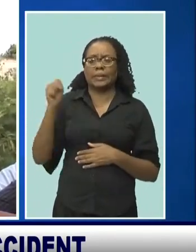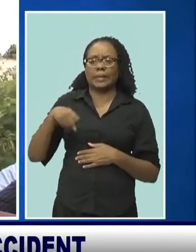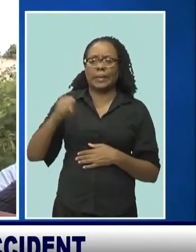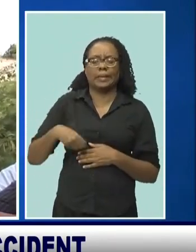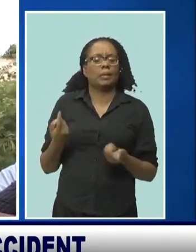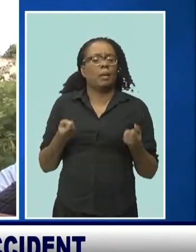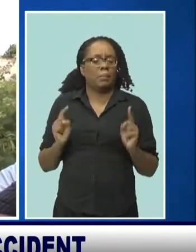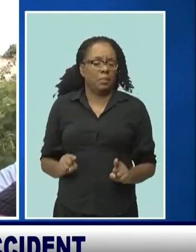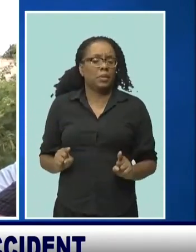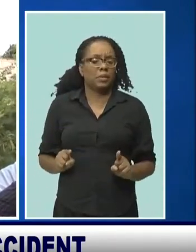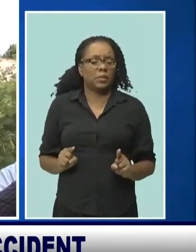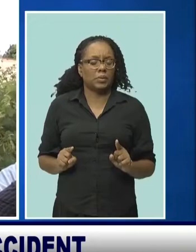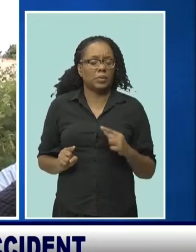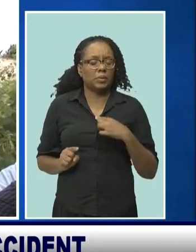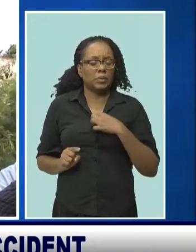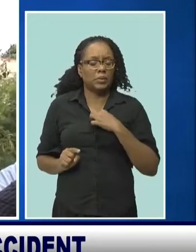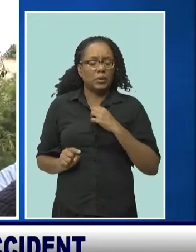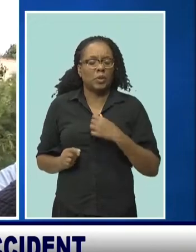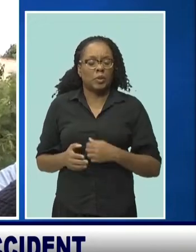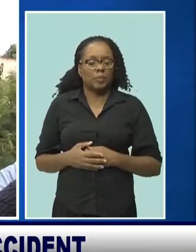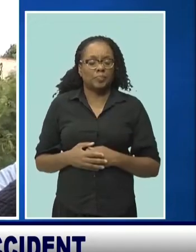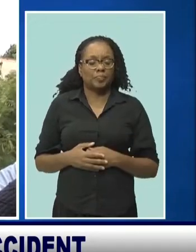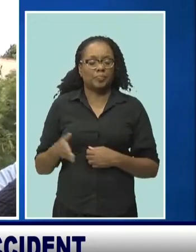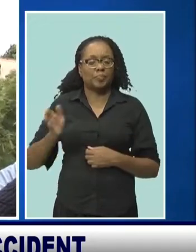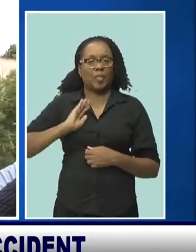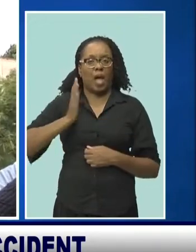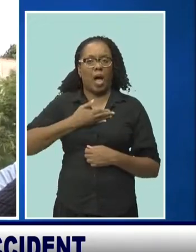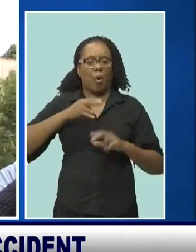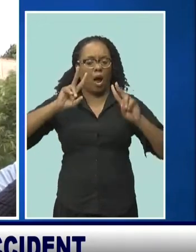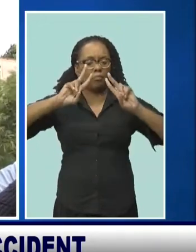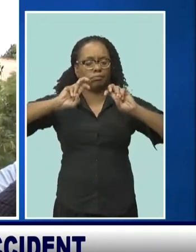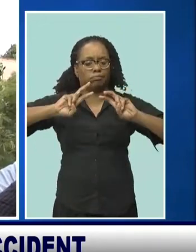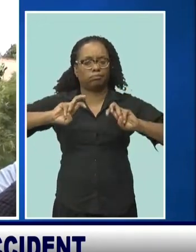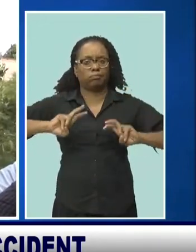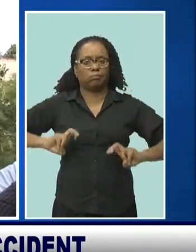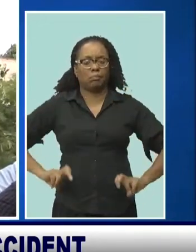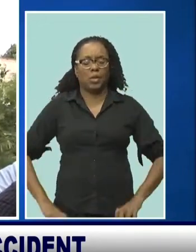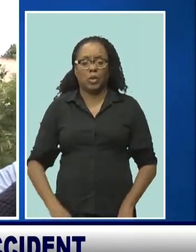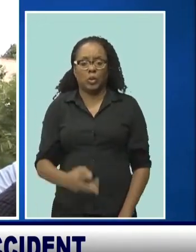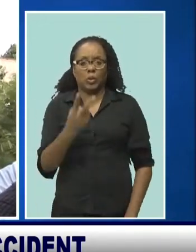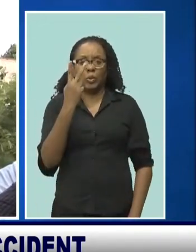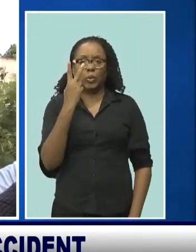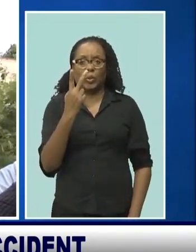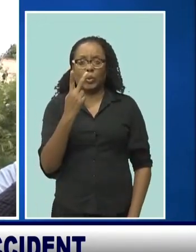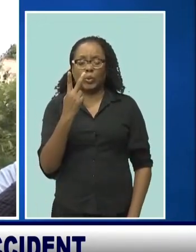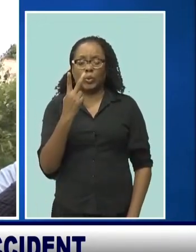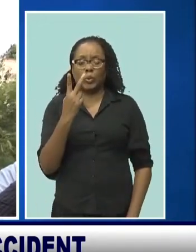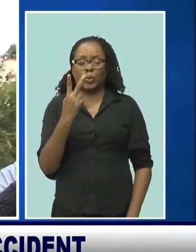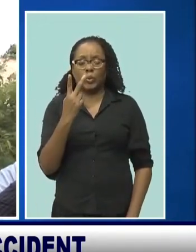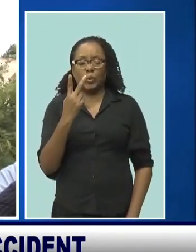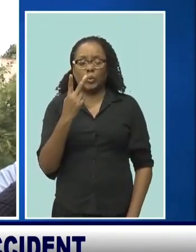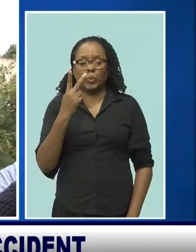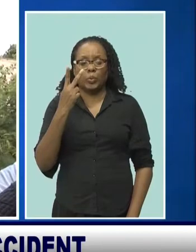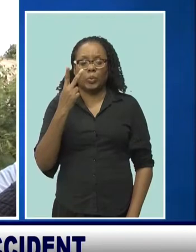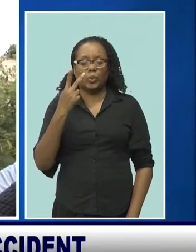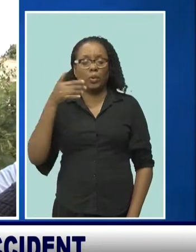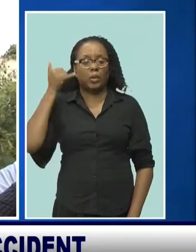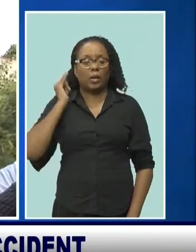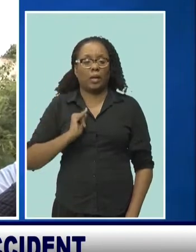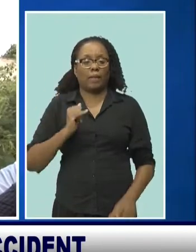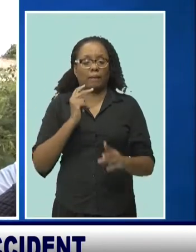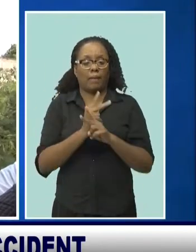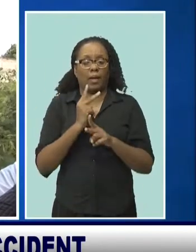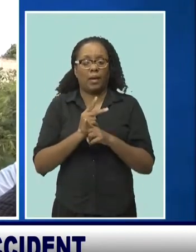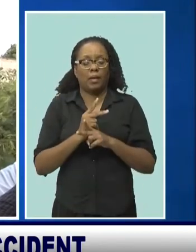occur. And on my investigations, it showed there was two minibuses which were reportedly traveling in